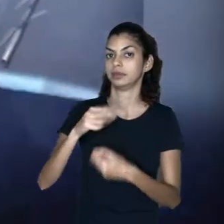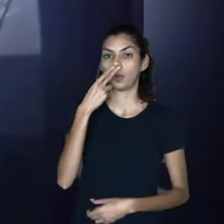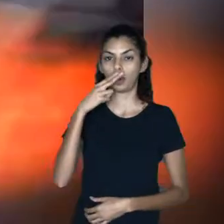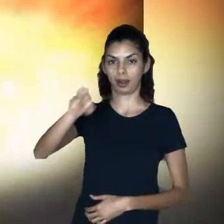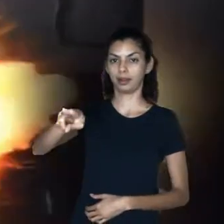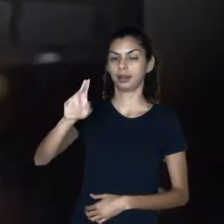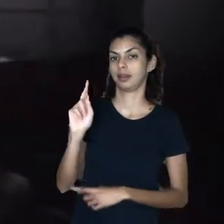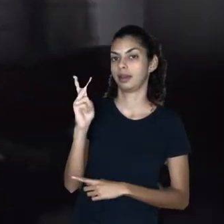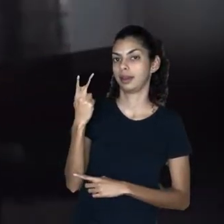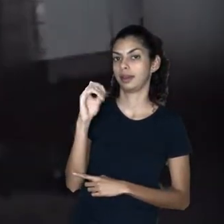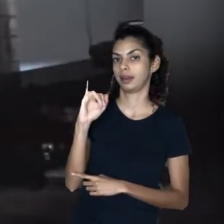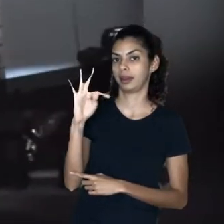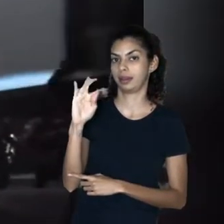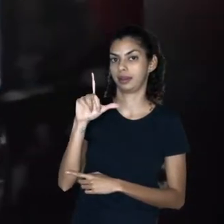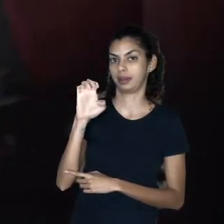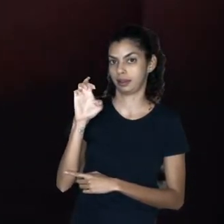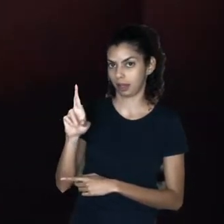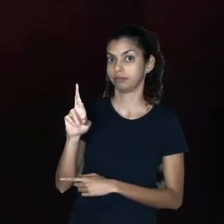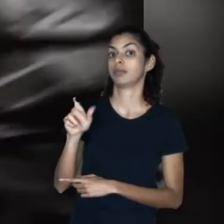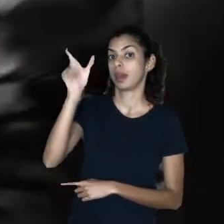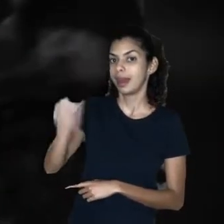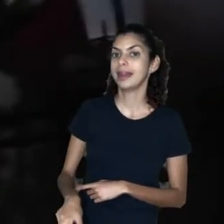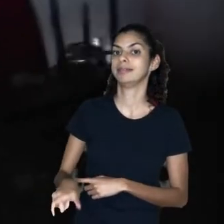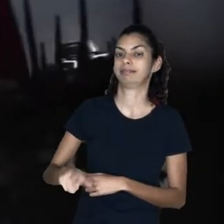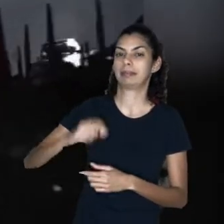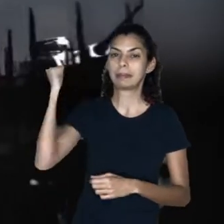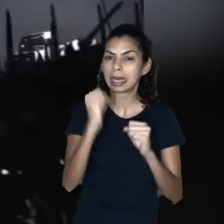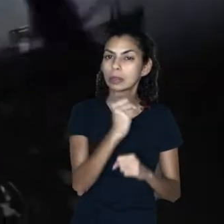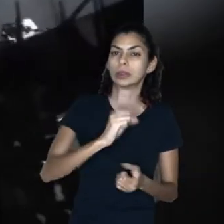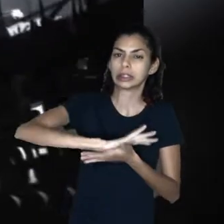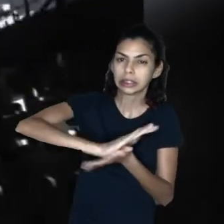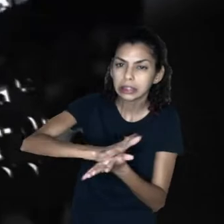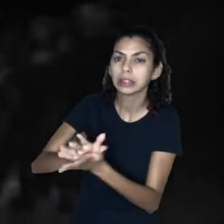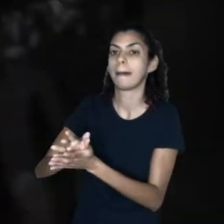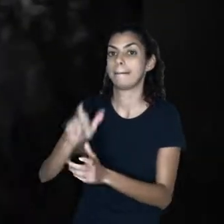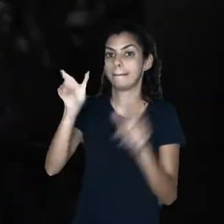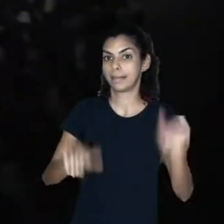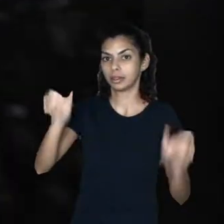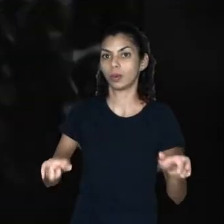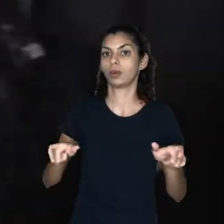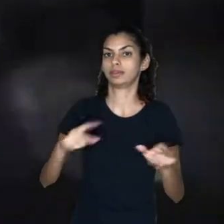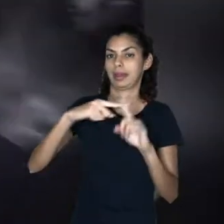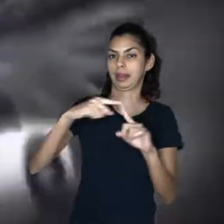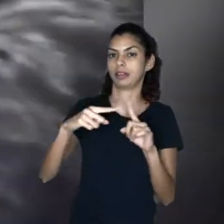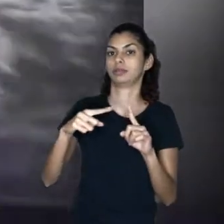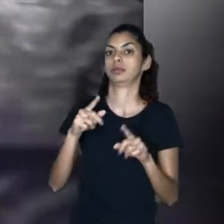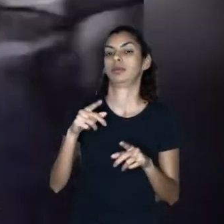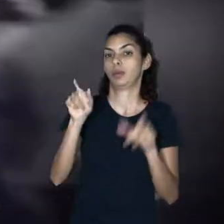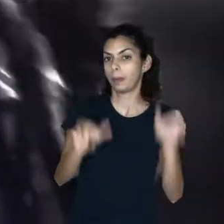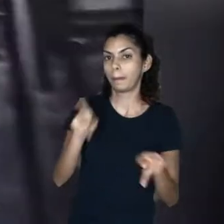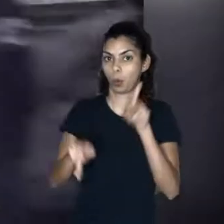world wars erupted. Hitler exterminated half the Jewish population of the Earth. And were